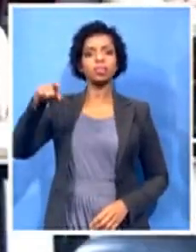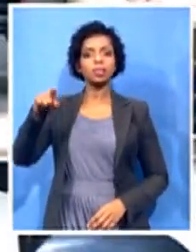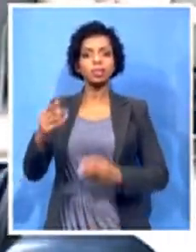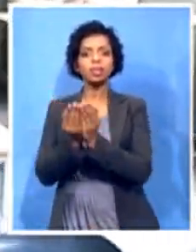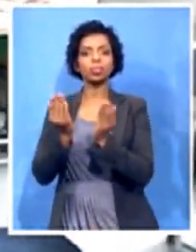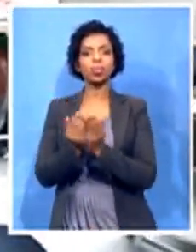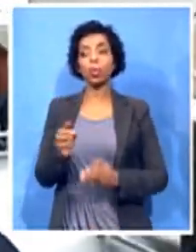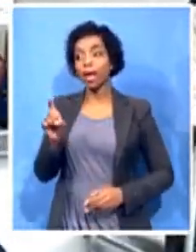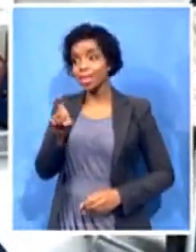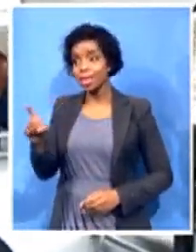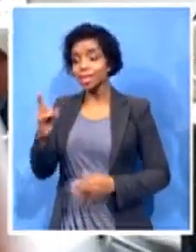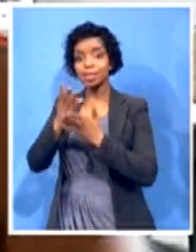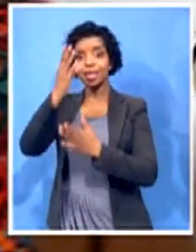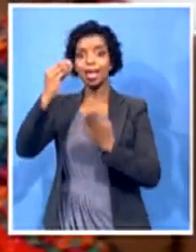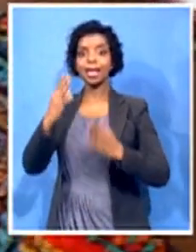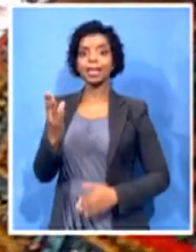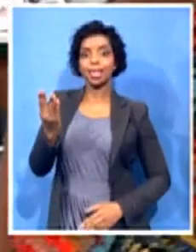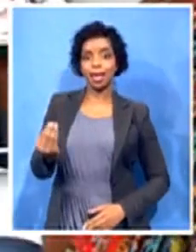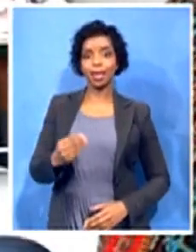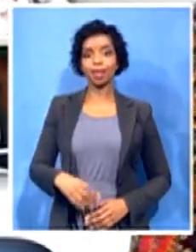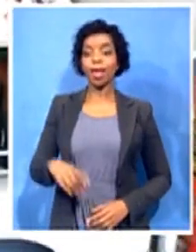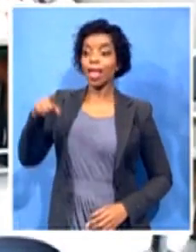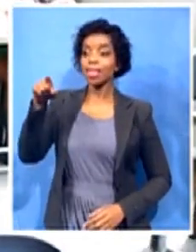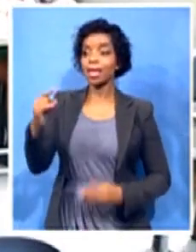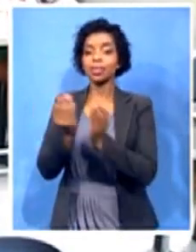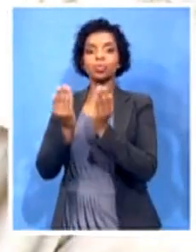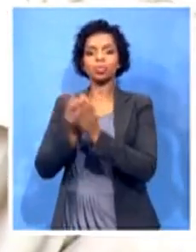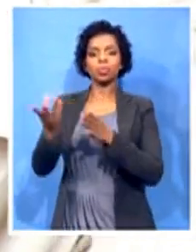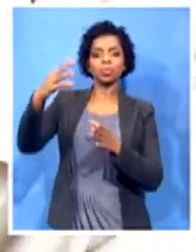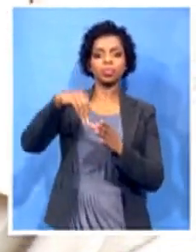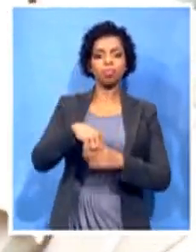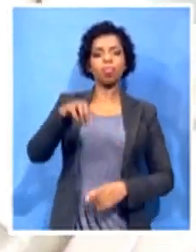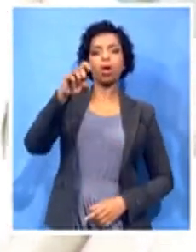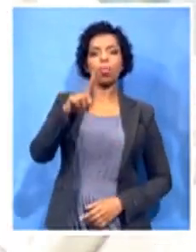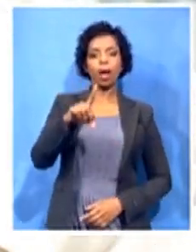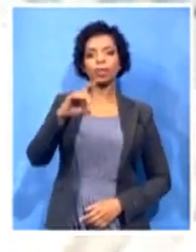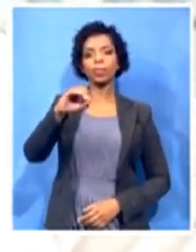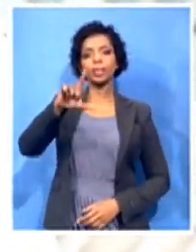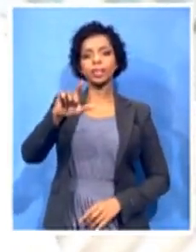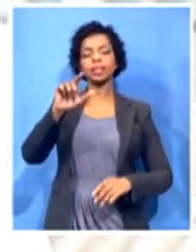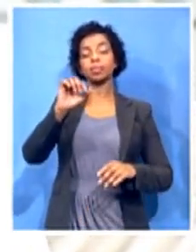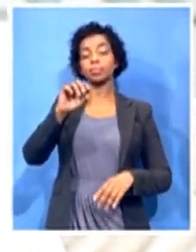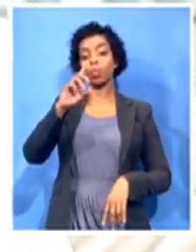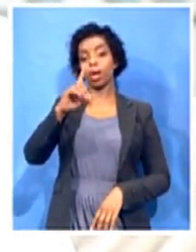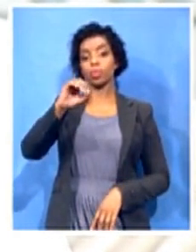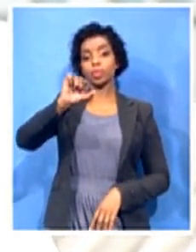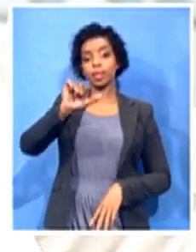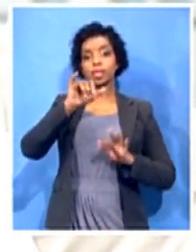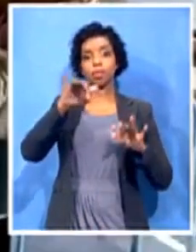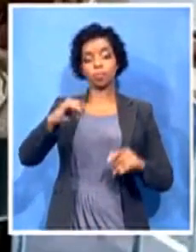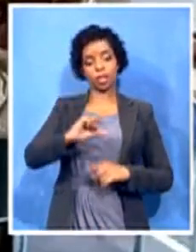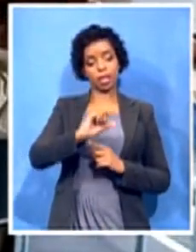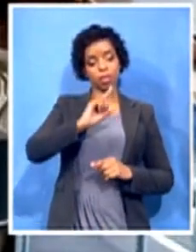school accommodates 106 pupils from grade 1 to grade 7. In March 2010, the Department of